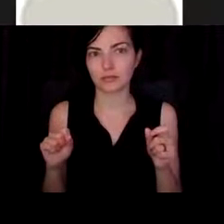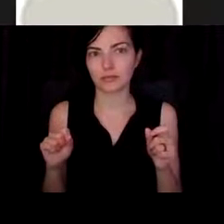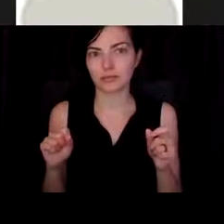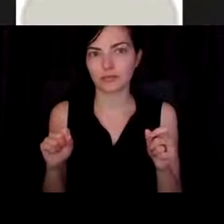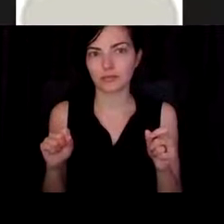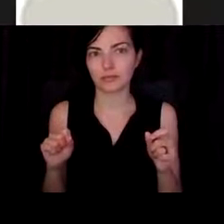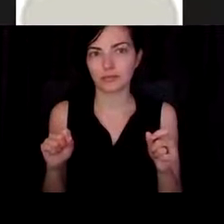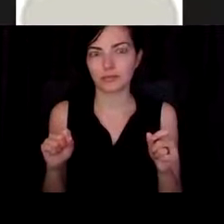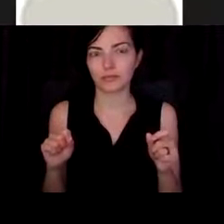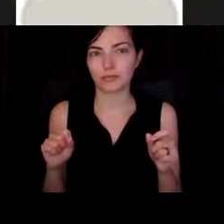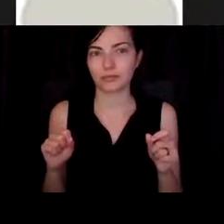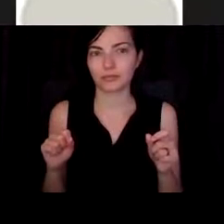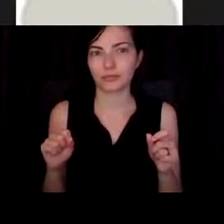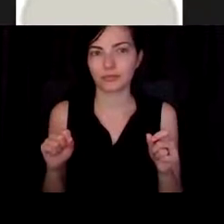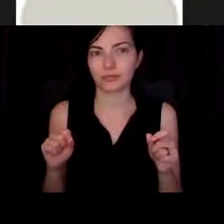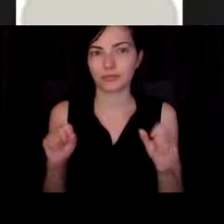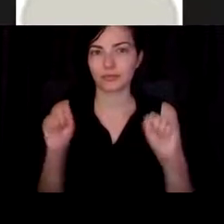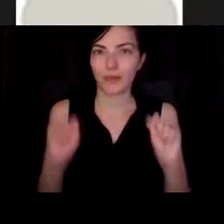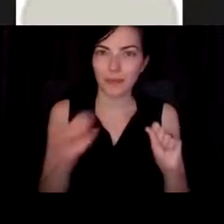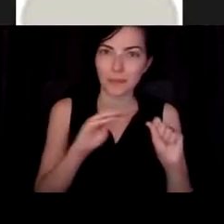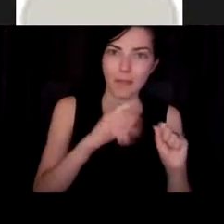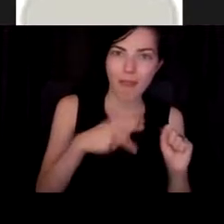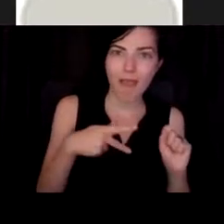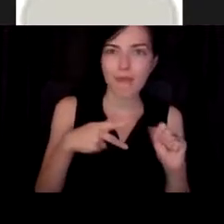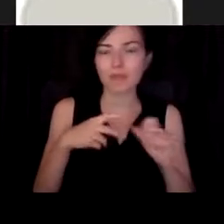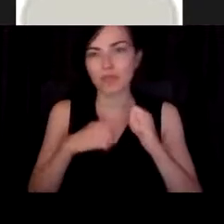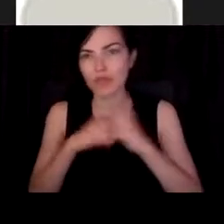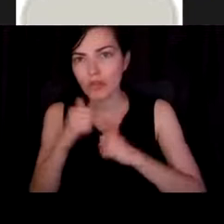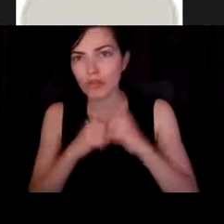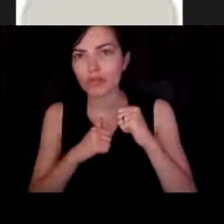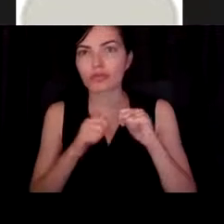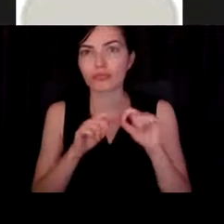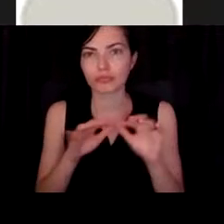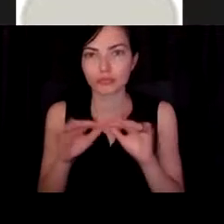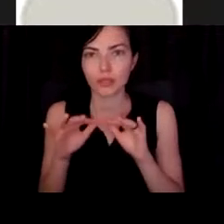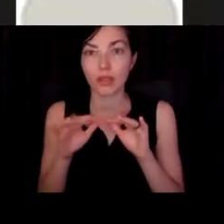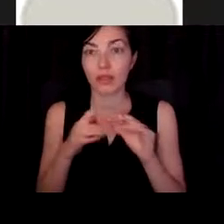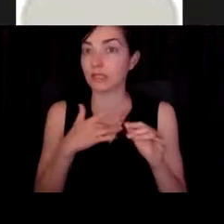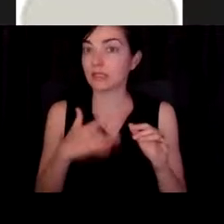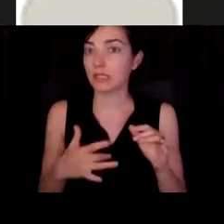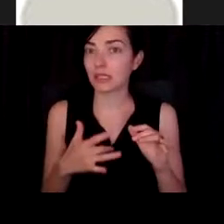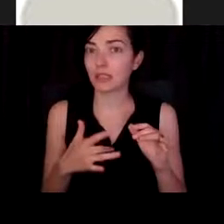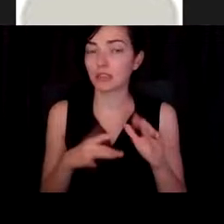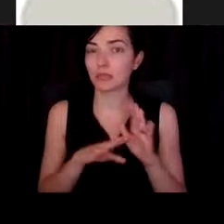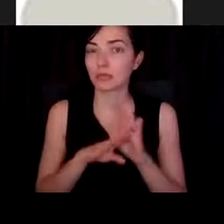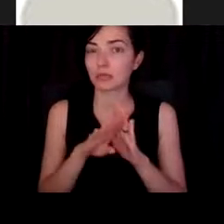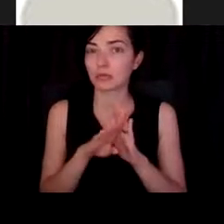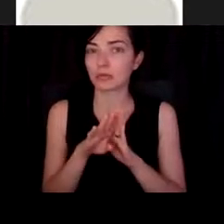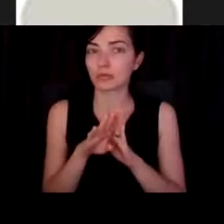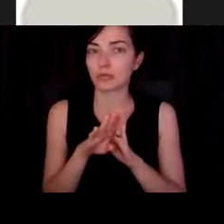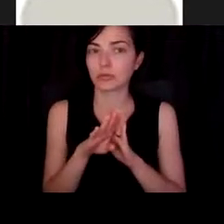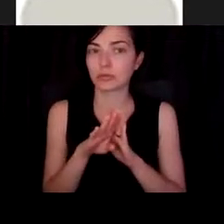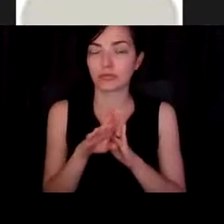can map them and structure them and they tend to form. Really, which is kind of ideal is this,